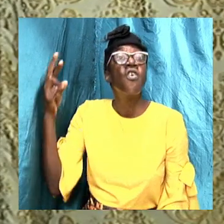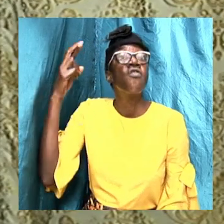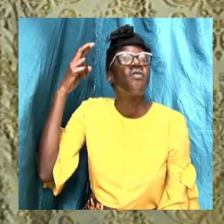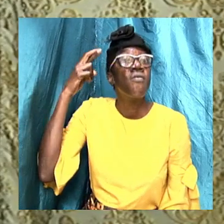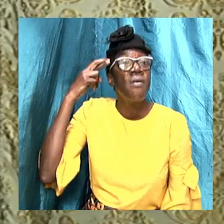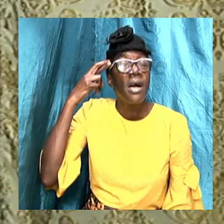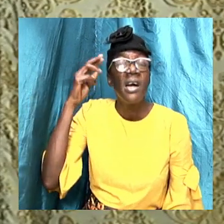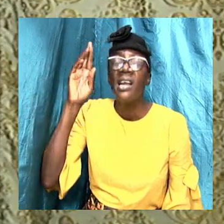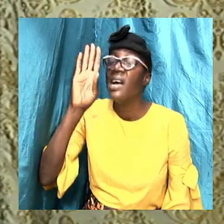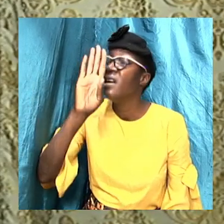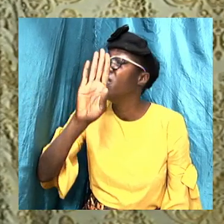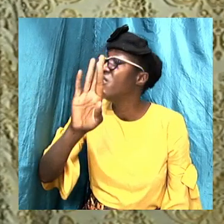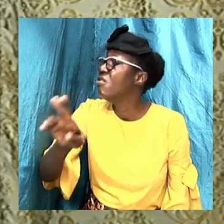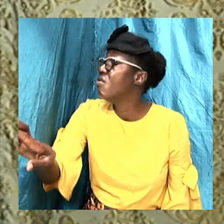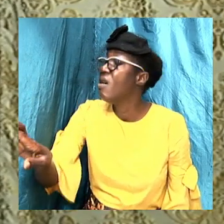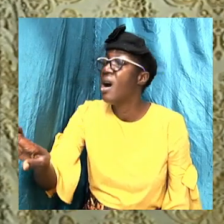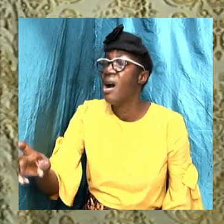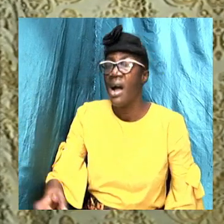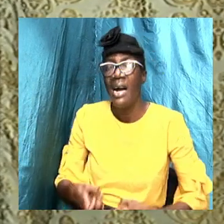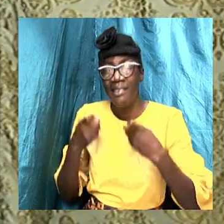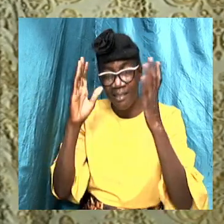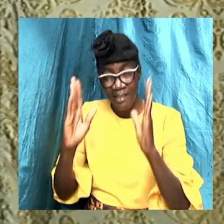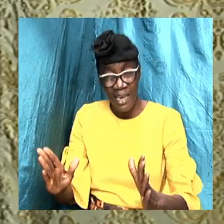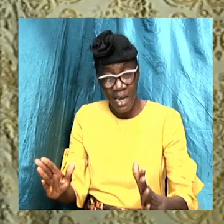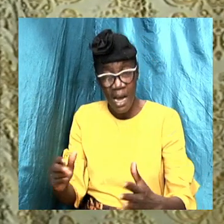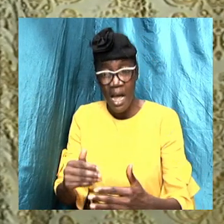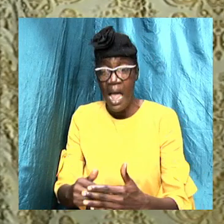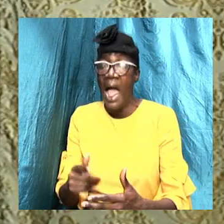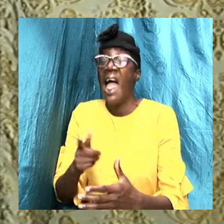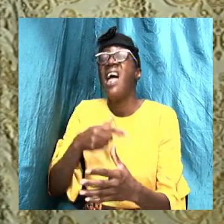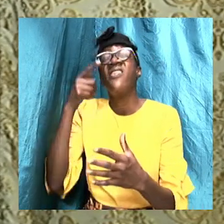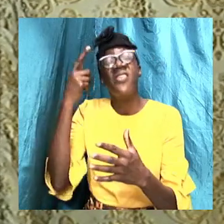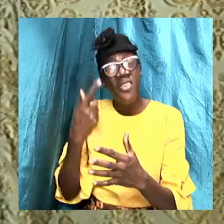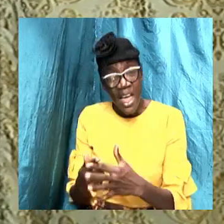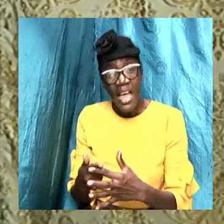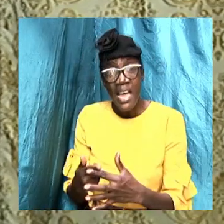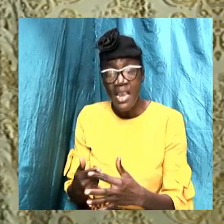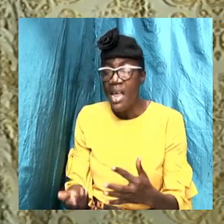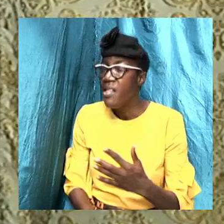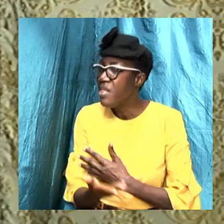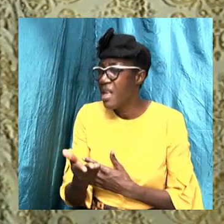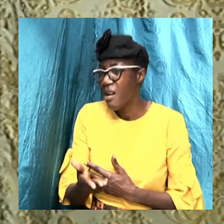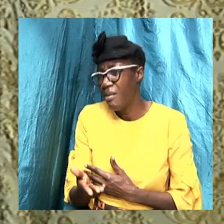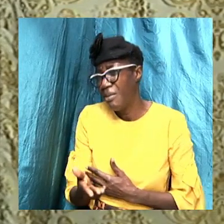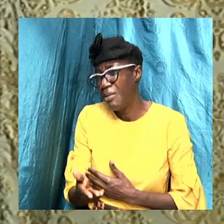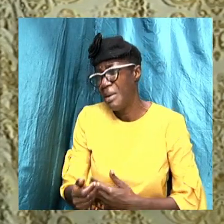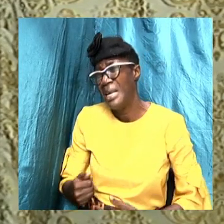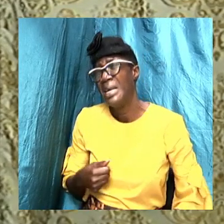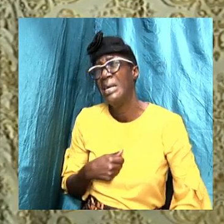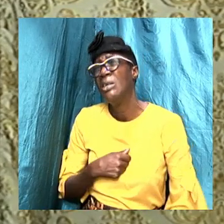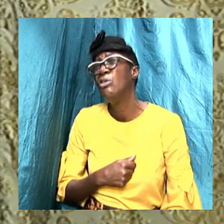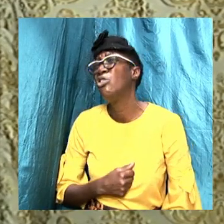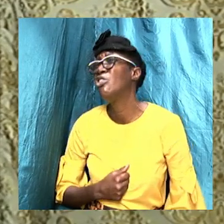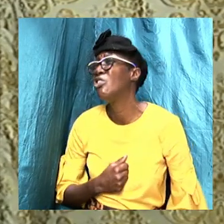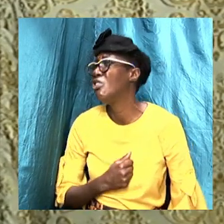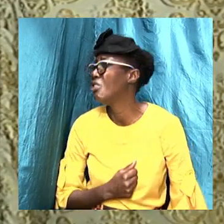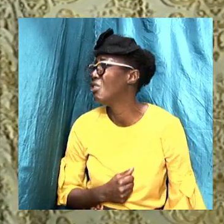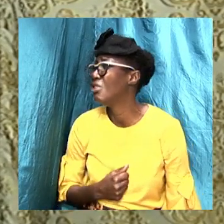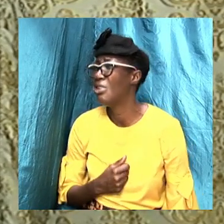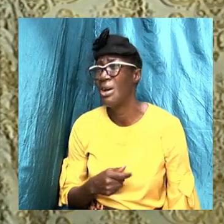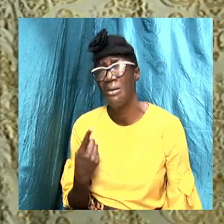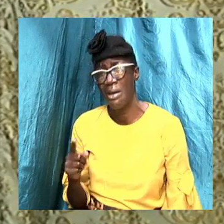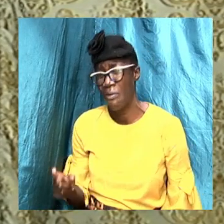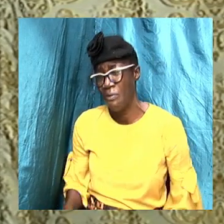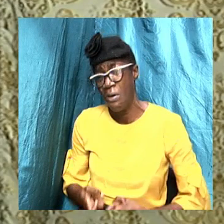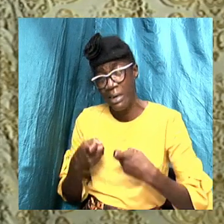is a sinner. The next thing that we need to know is that there must be godly sorrow. And I said it last week, and when